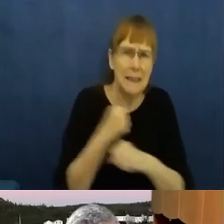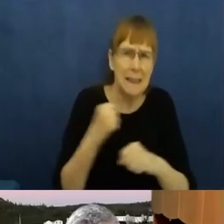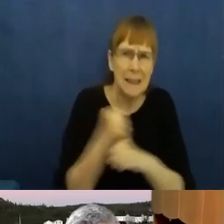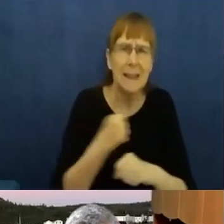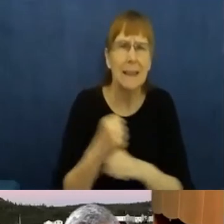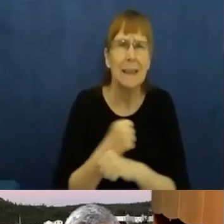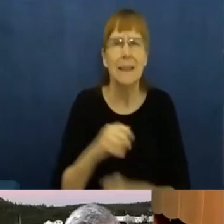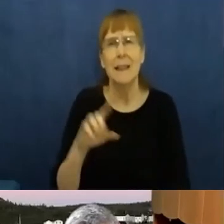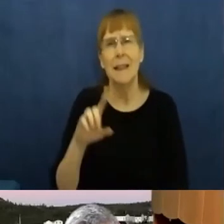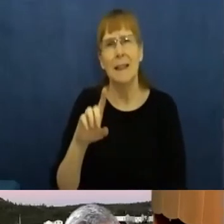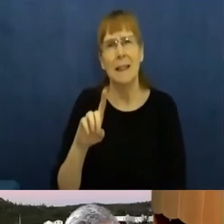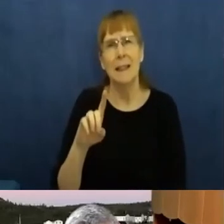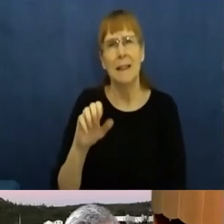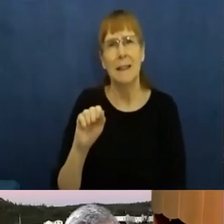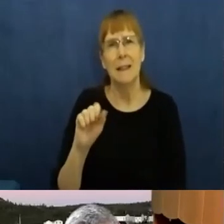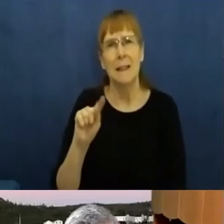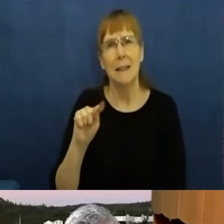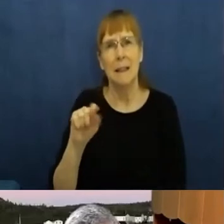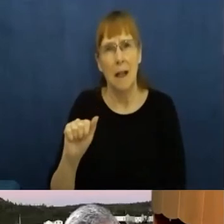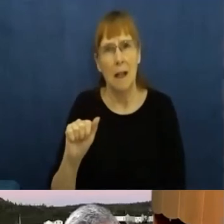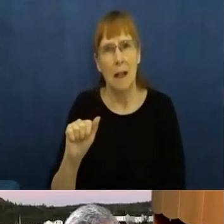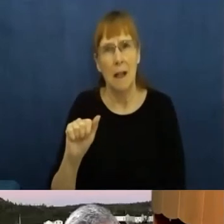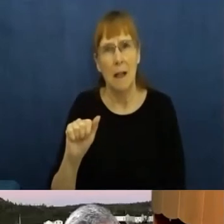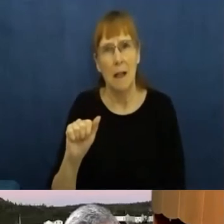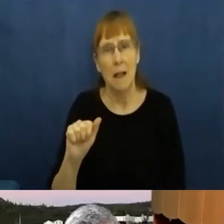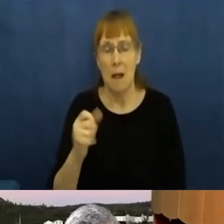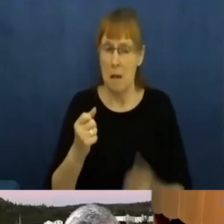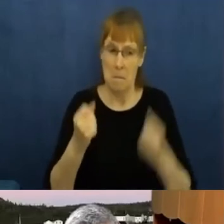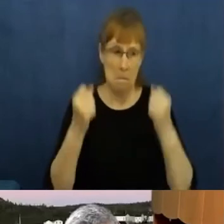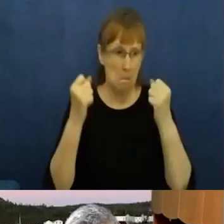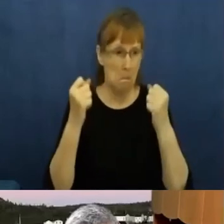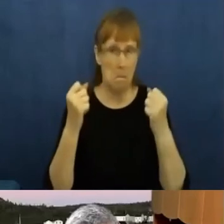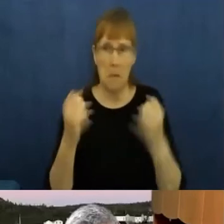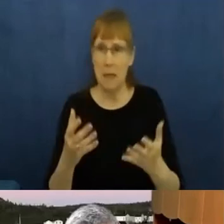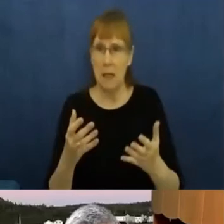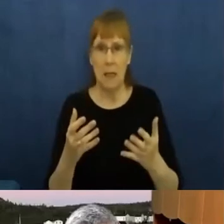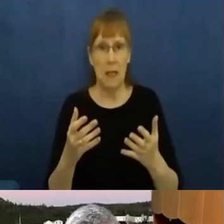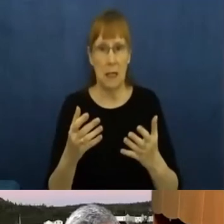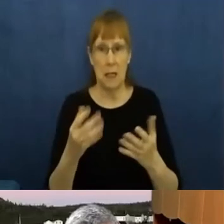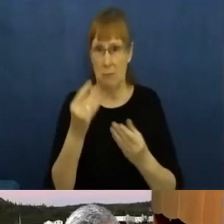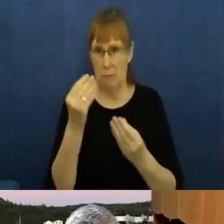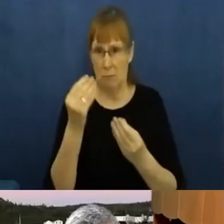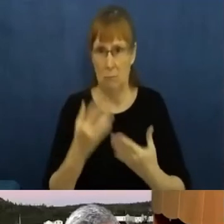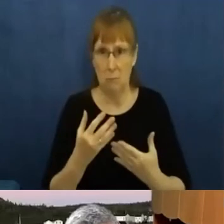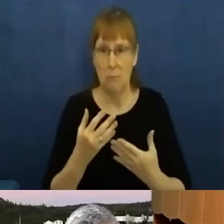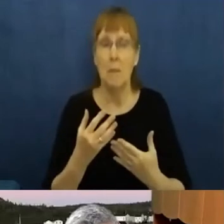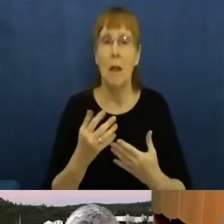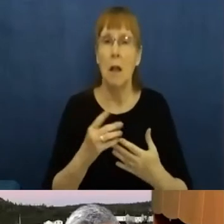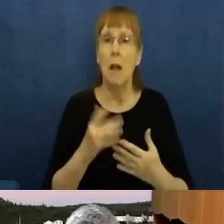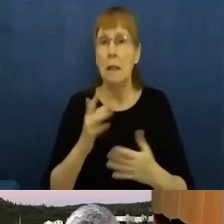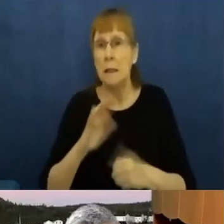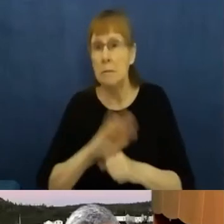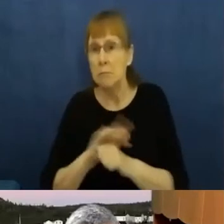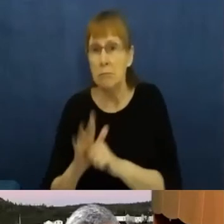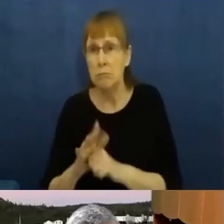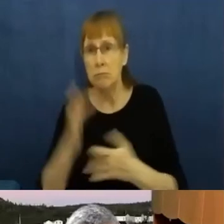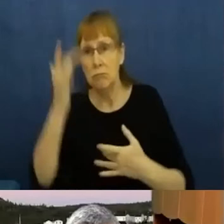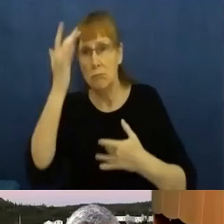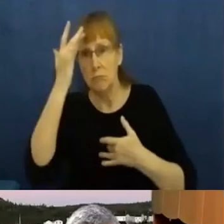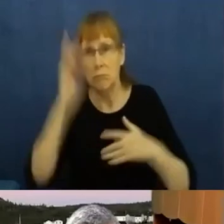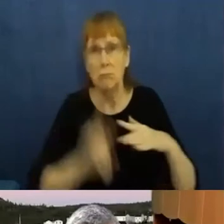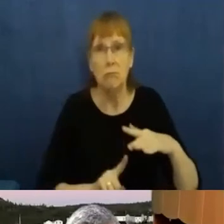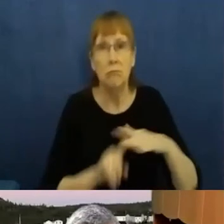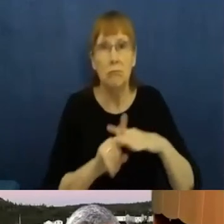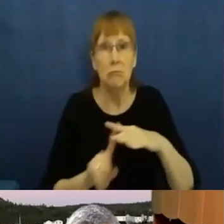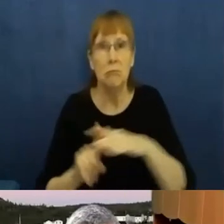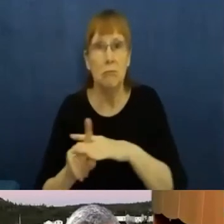to me, the number of cases we're having are actually lower than we expected to have. And is that